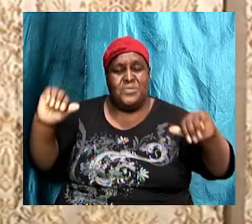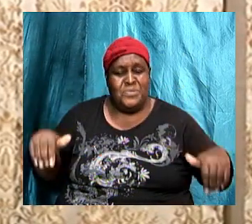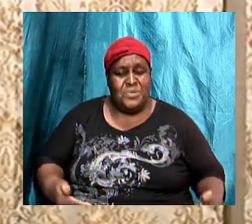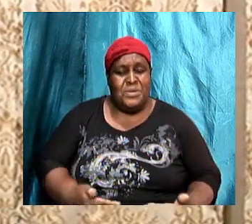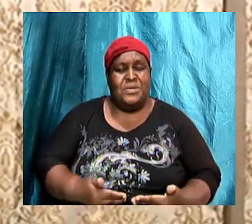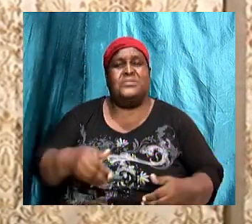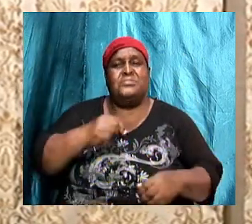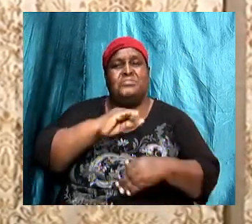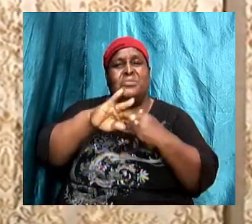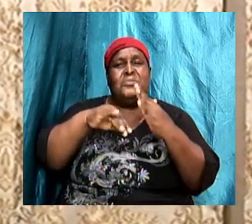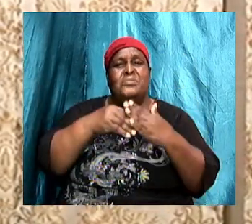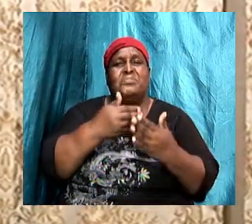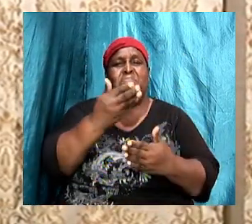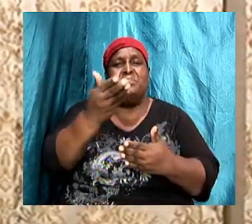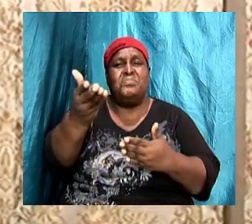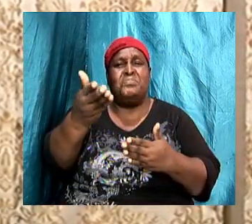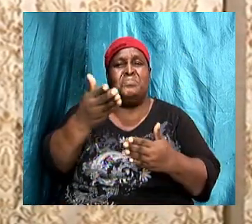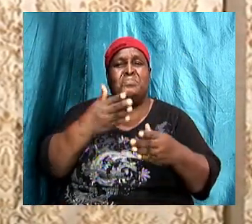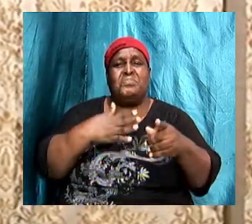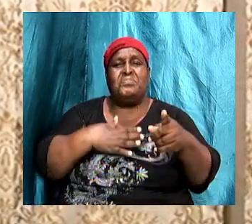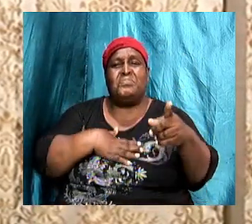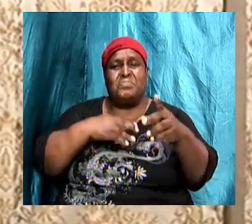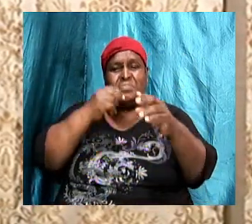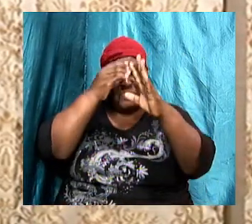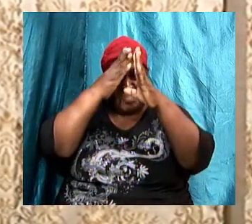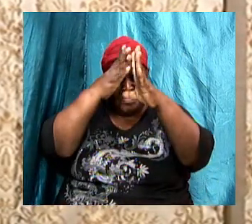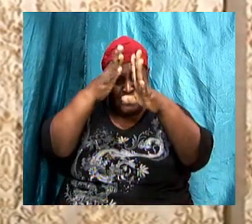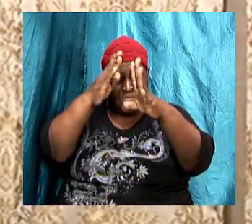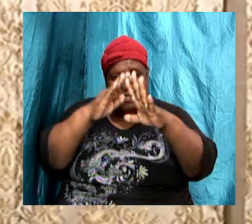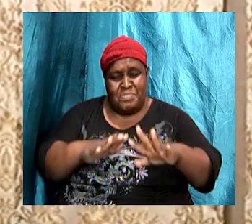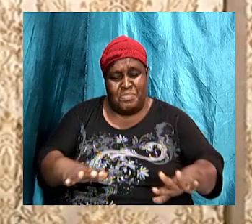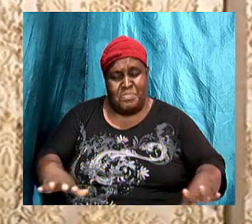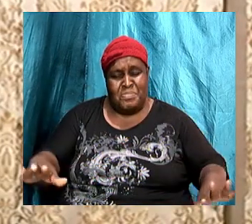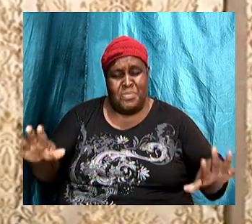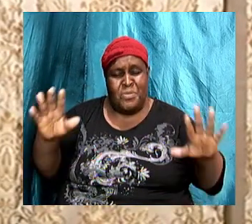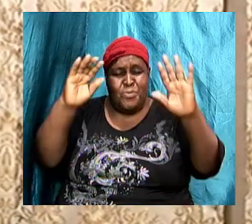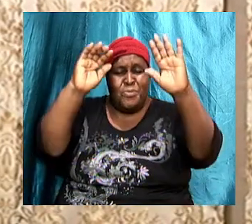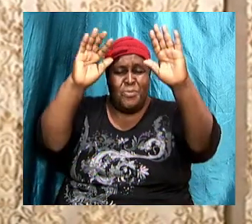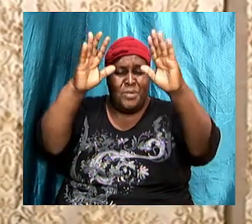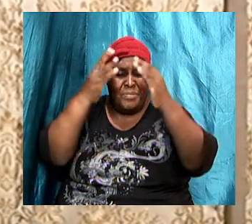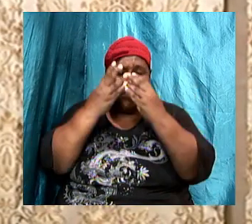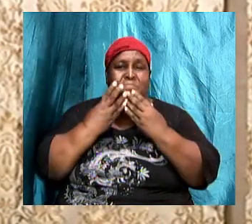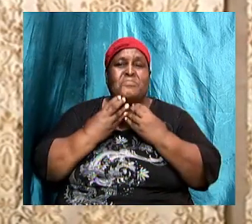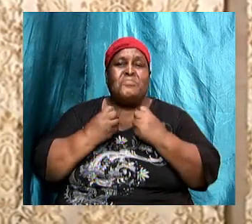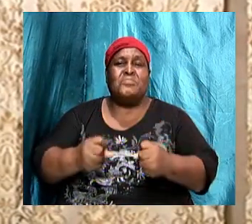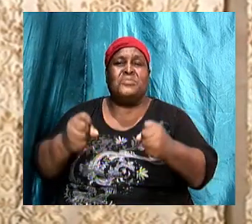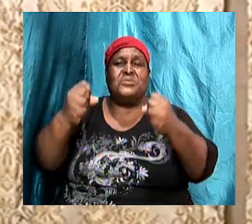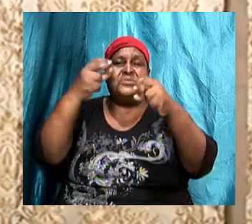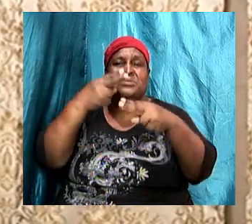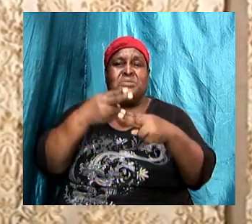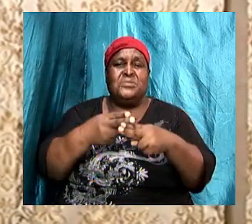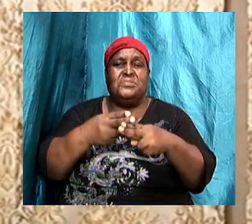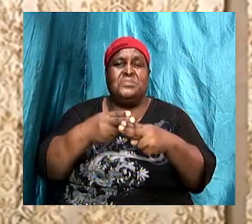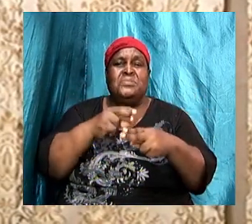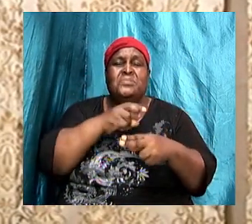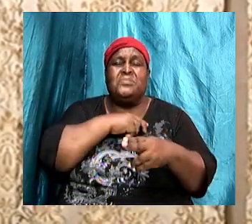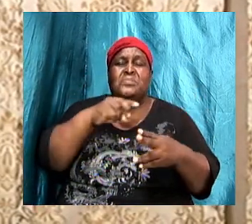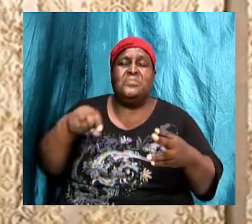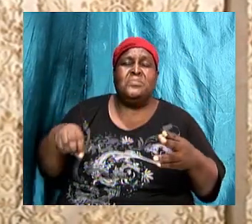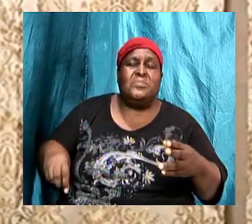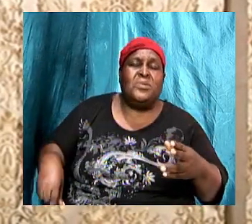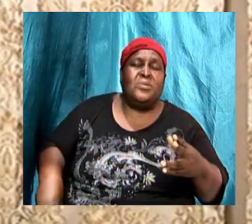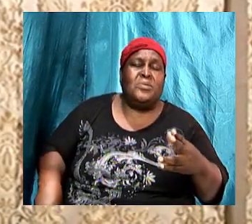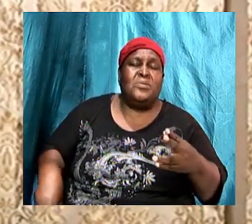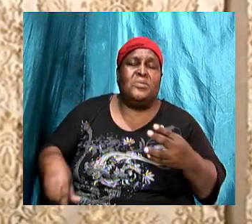my father's children in the wonderful precious name of our Lord and Savior